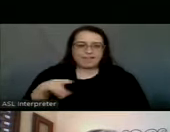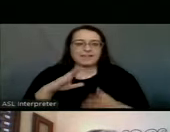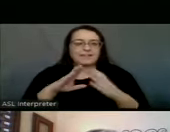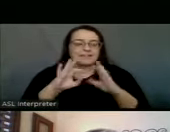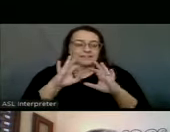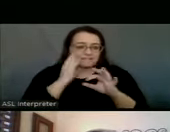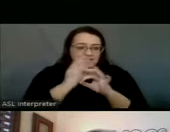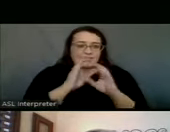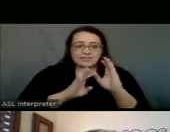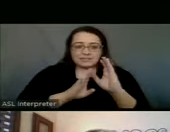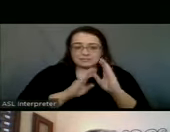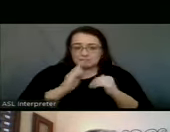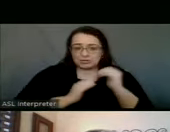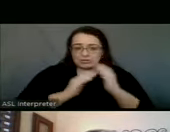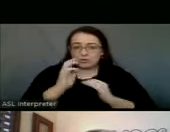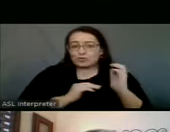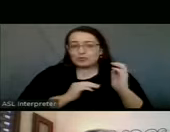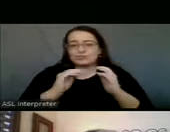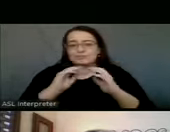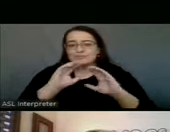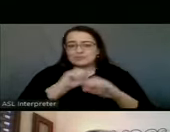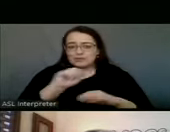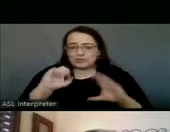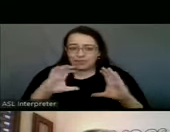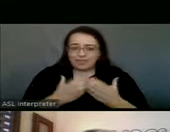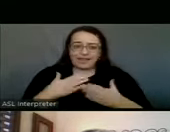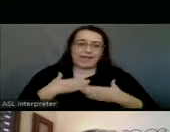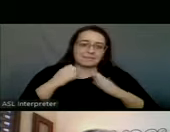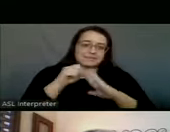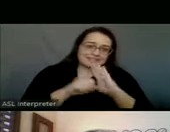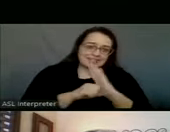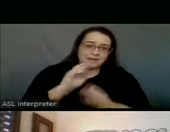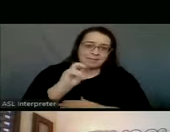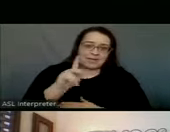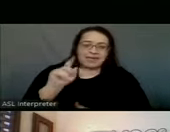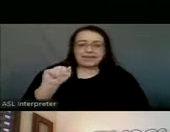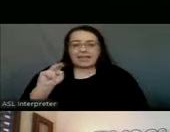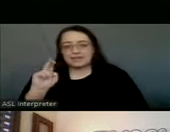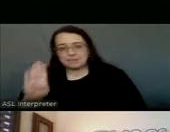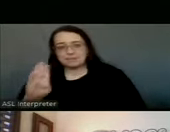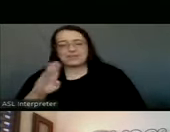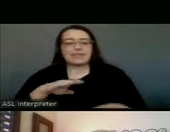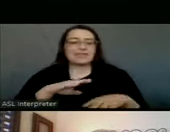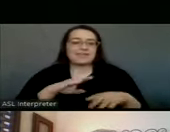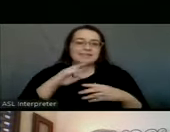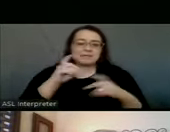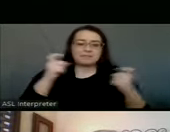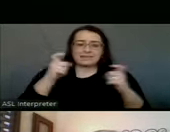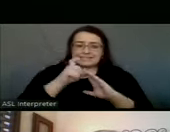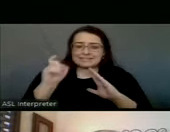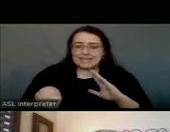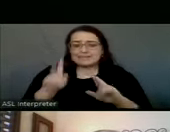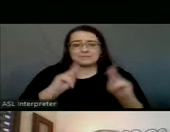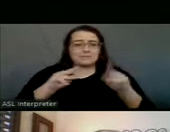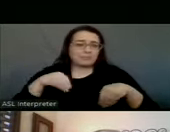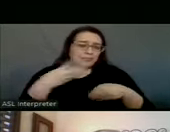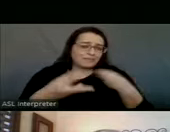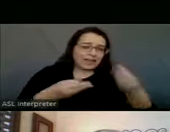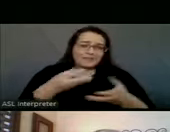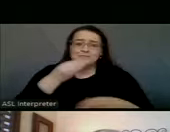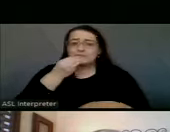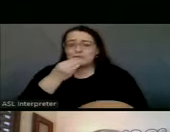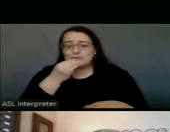Christian Church, Amarillo National Bank, Happy State Bank, and individuals who have provided donuts and water and snacks